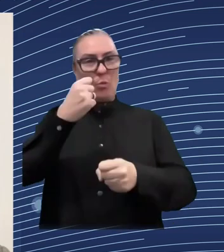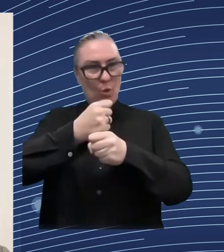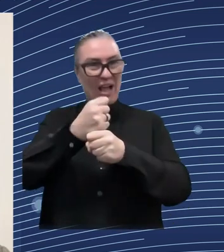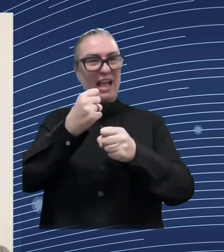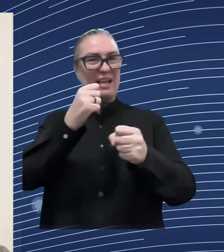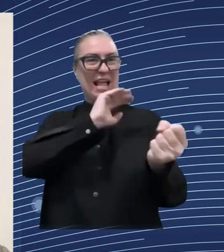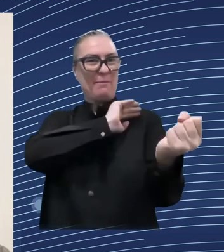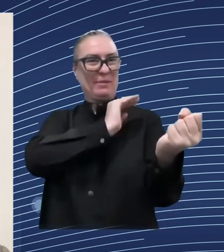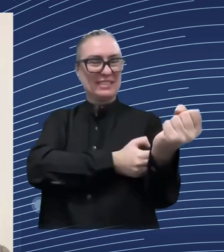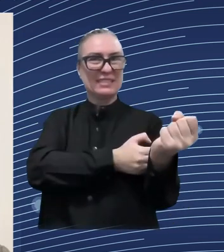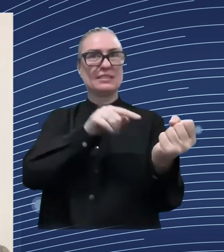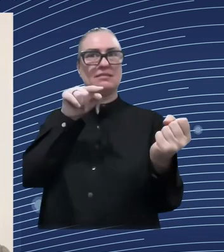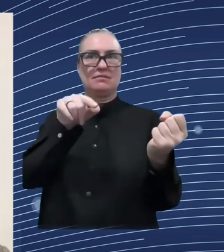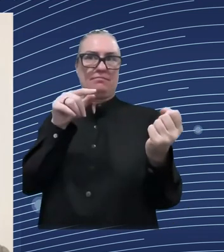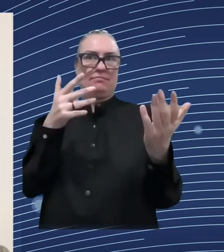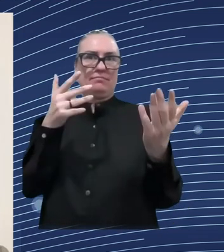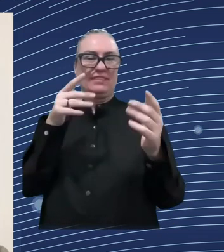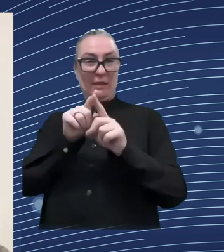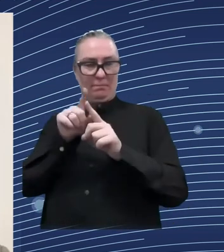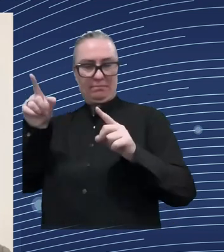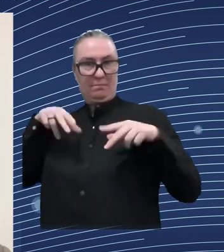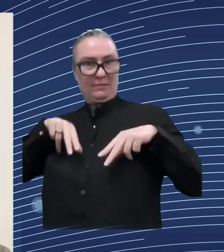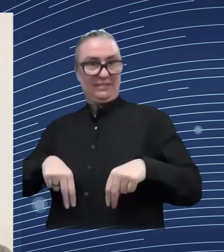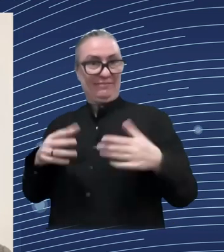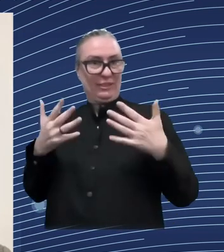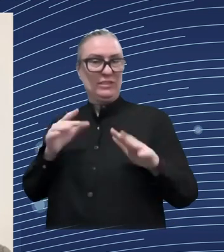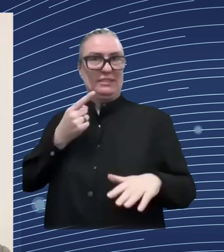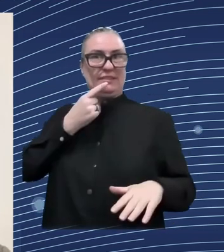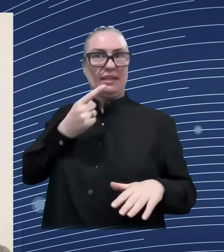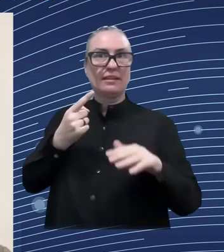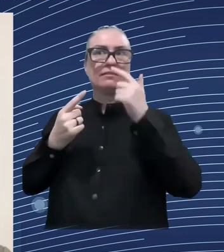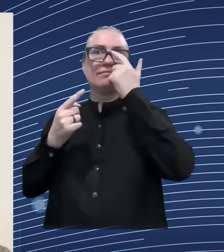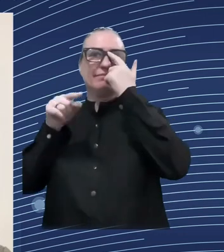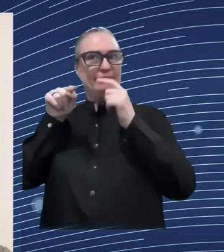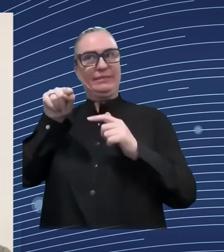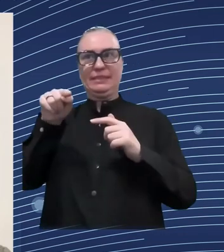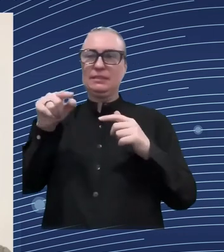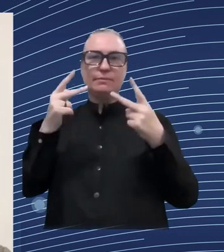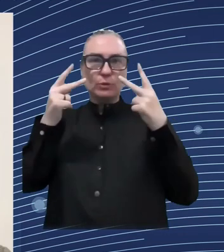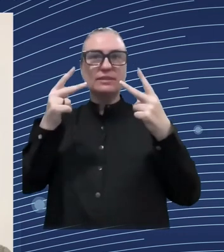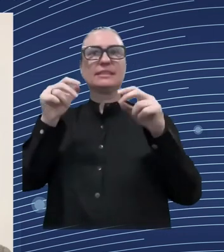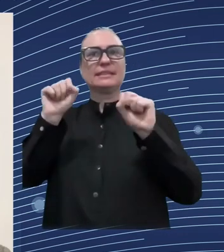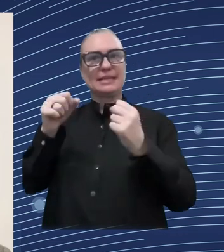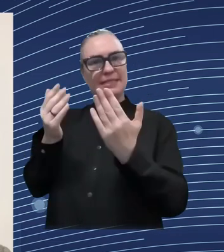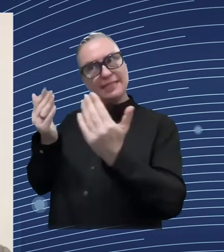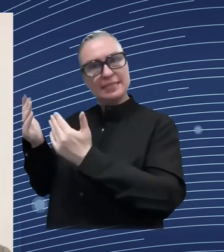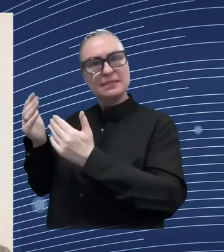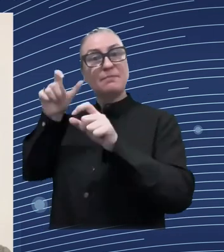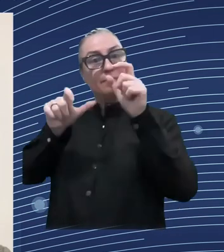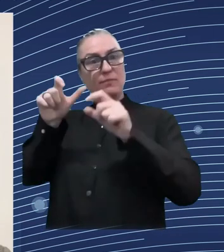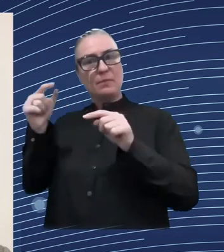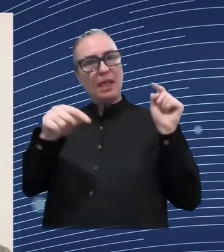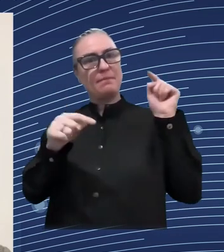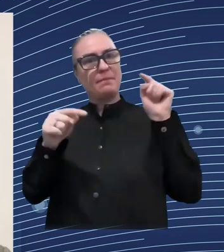investments but we will actively work with clients to um to help them for example with their workforce crisis